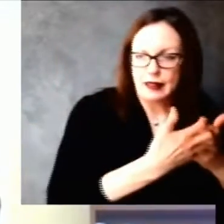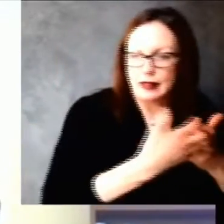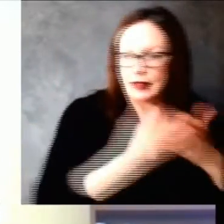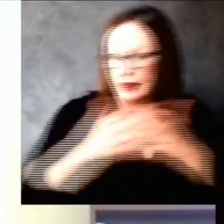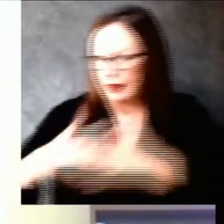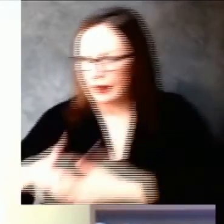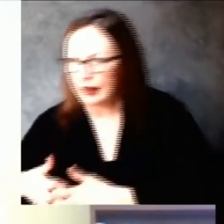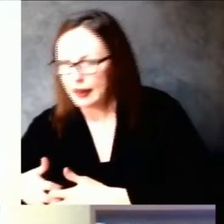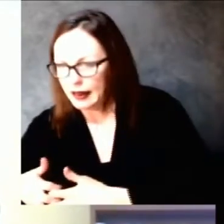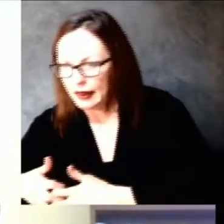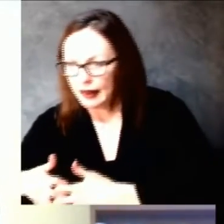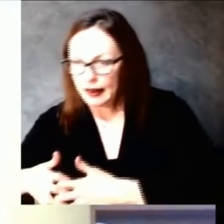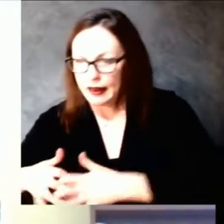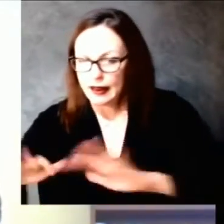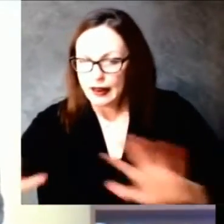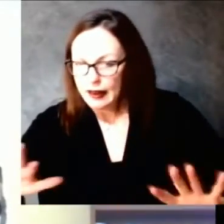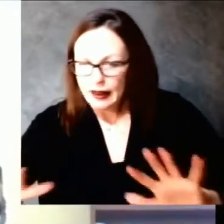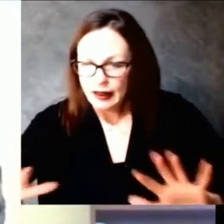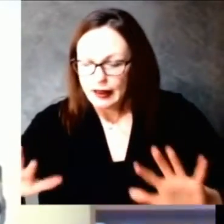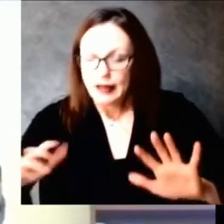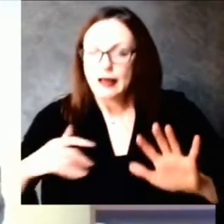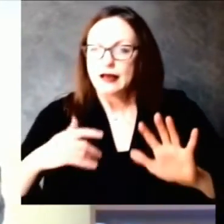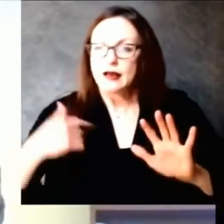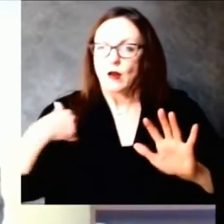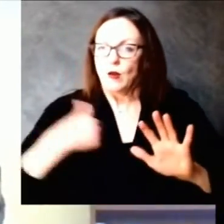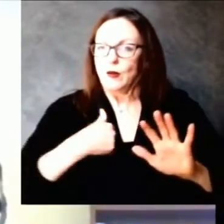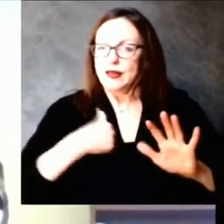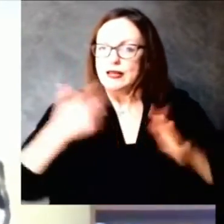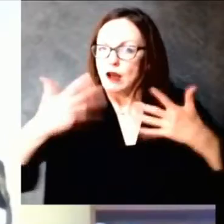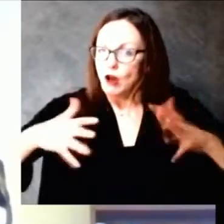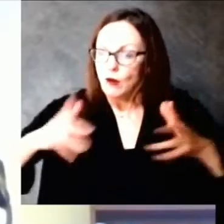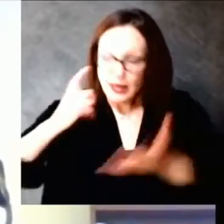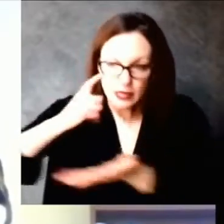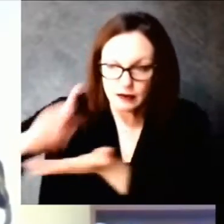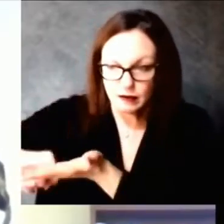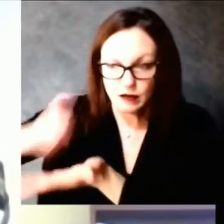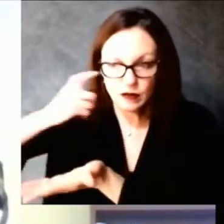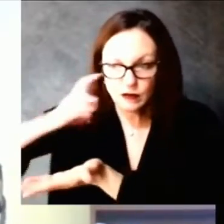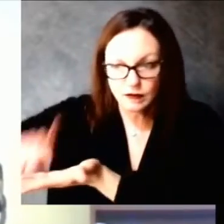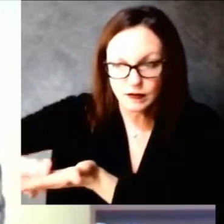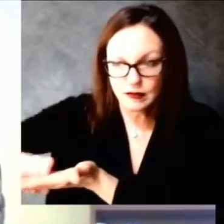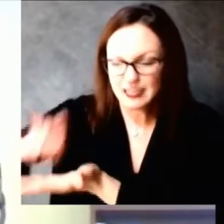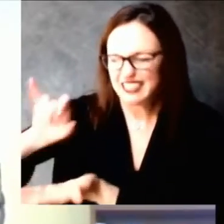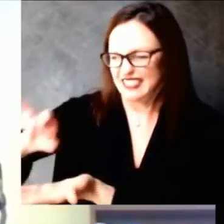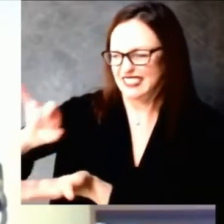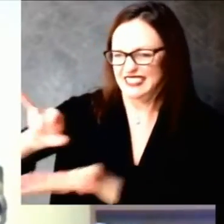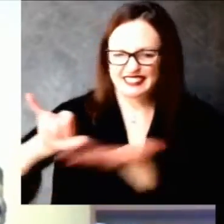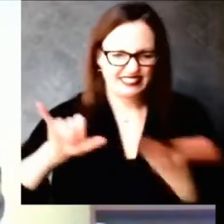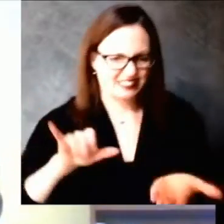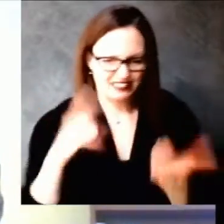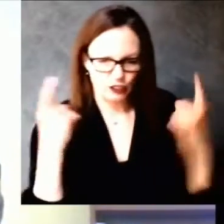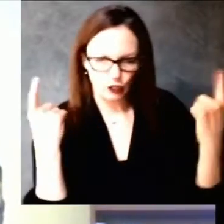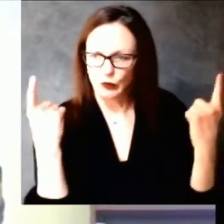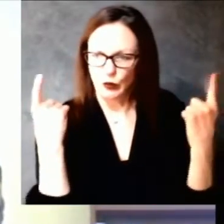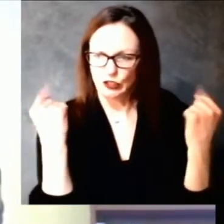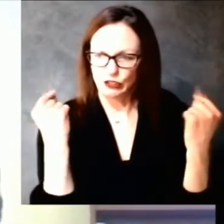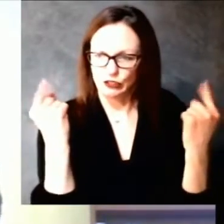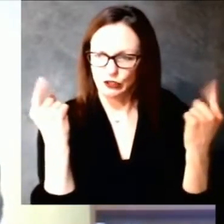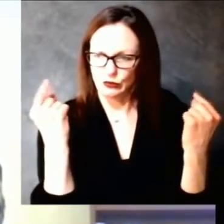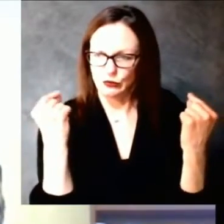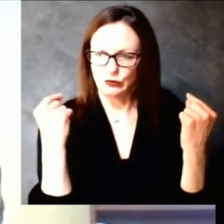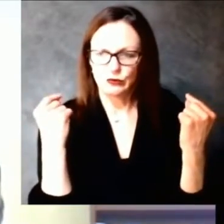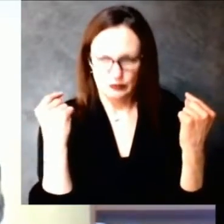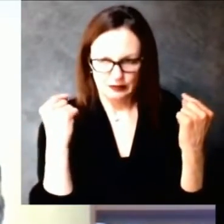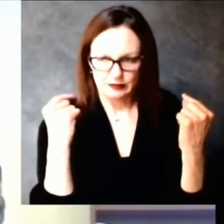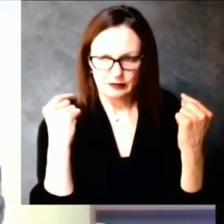and thinking about ways to better ascertain who people are serving that is